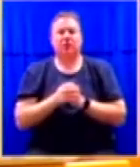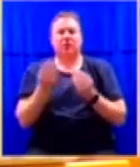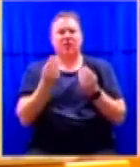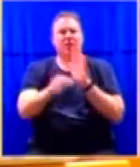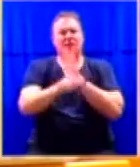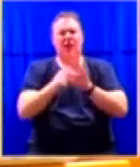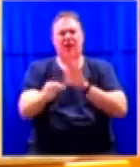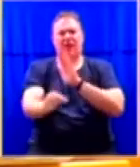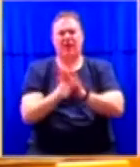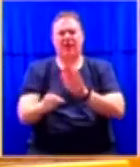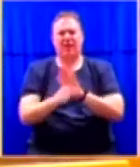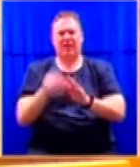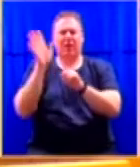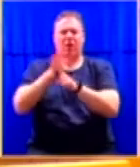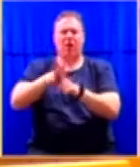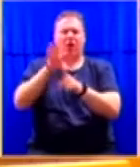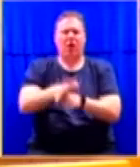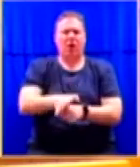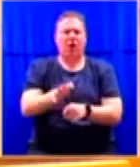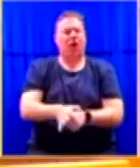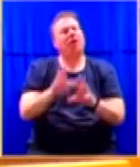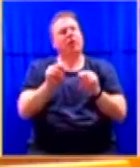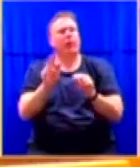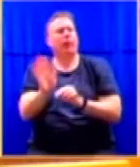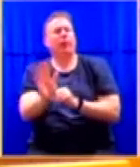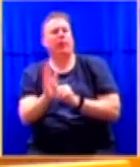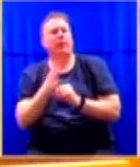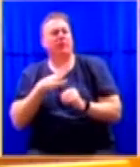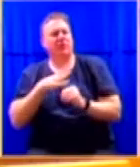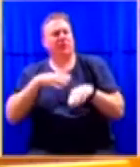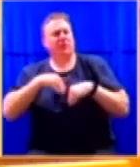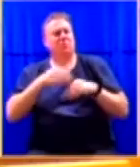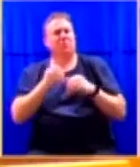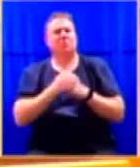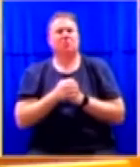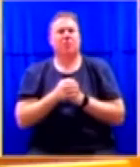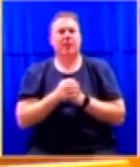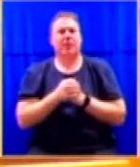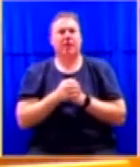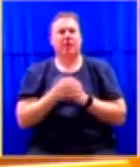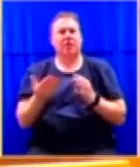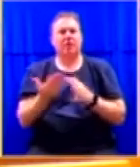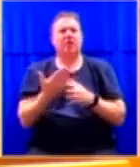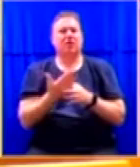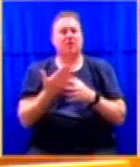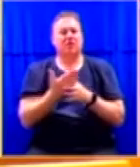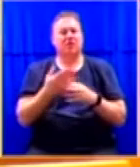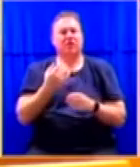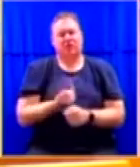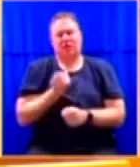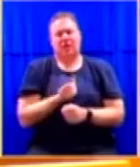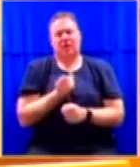that they would cause us to believe that they are interfering with our sovereignty.